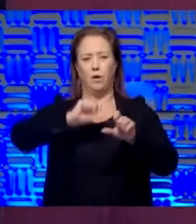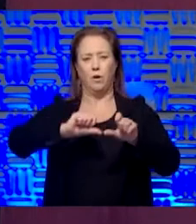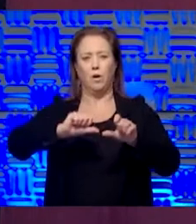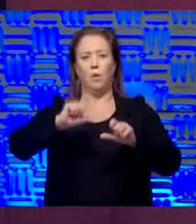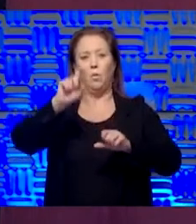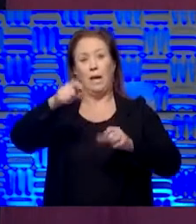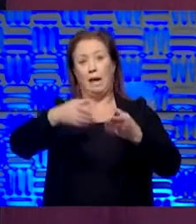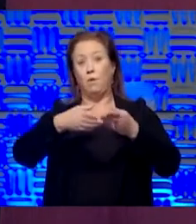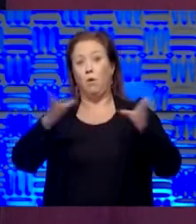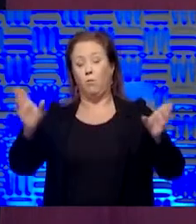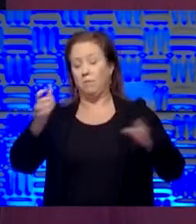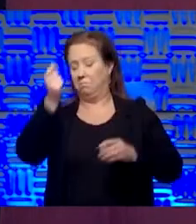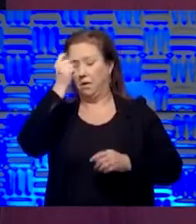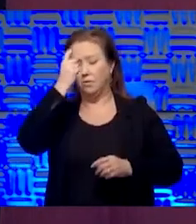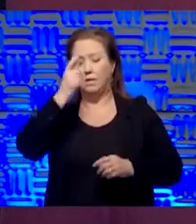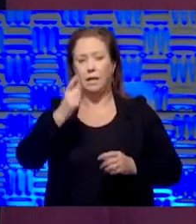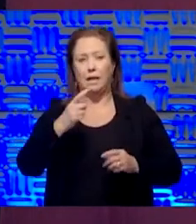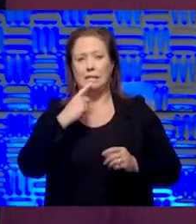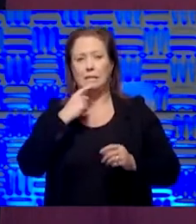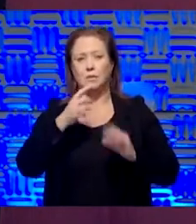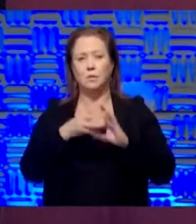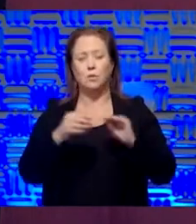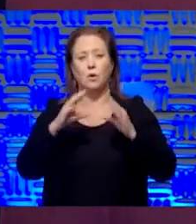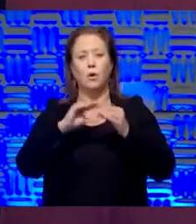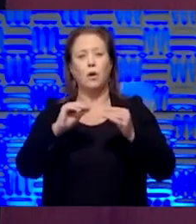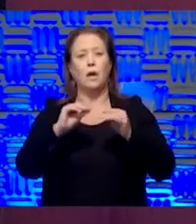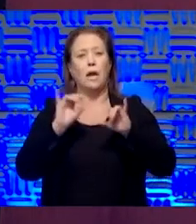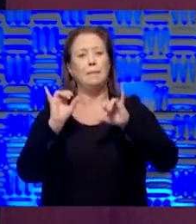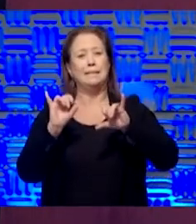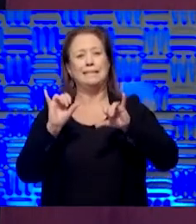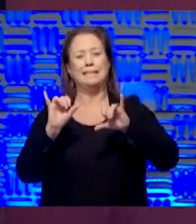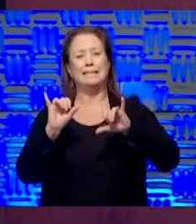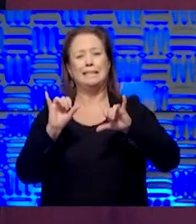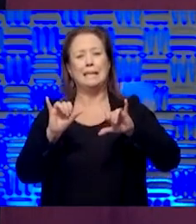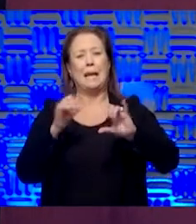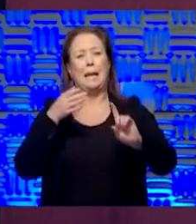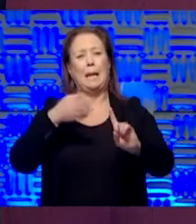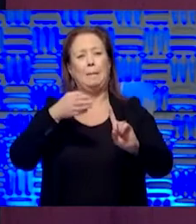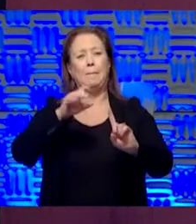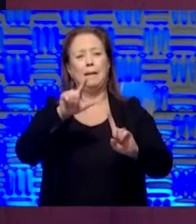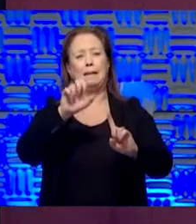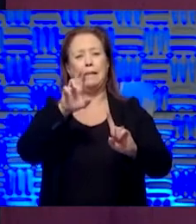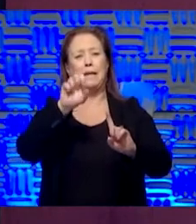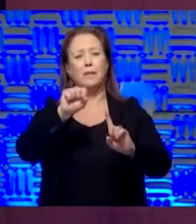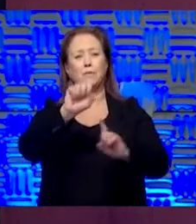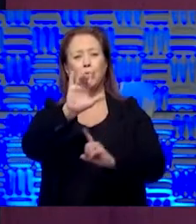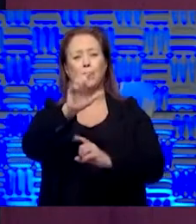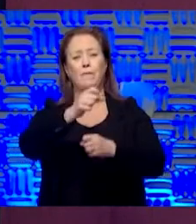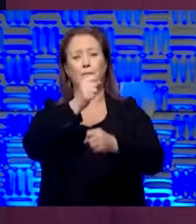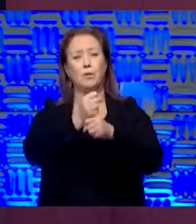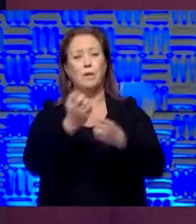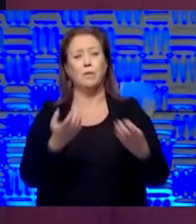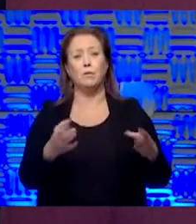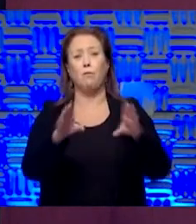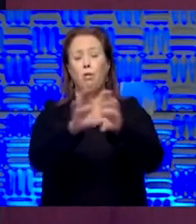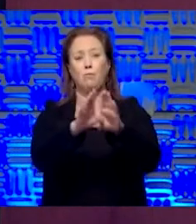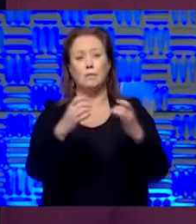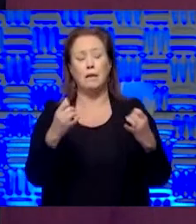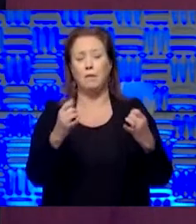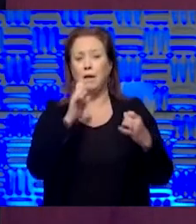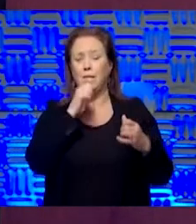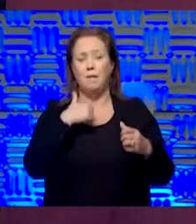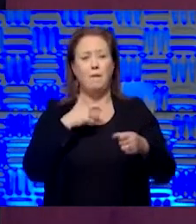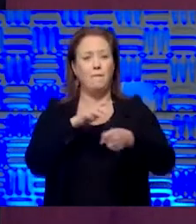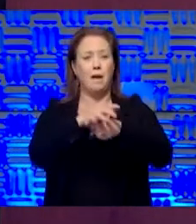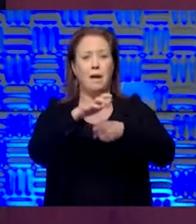have to open society. We get that. I told the story yesterday, we've going to the same cleaners for 30 years or 25 years and it closed, right? They don't